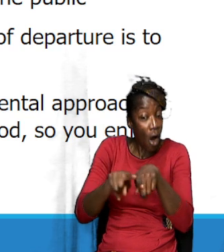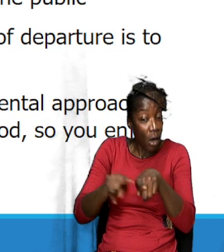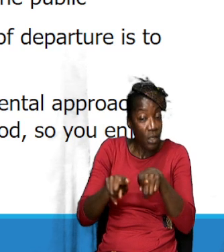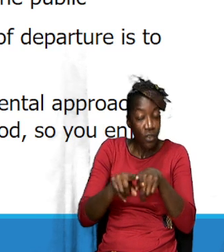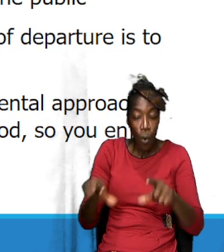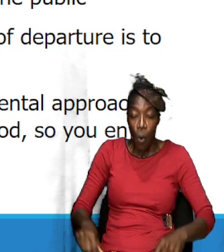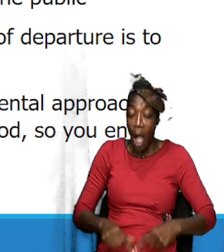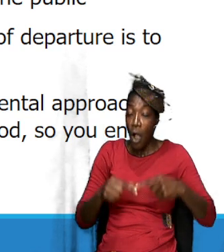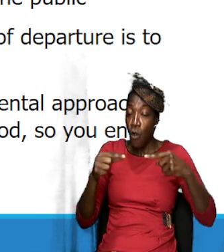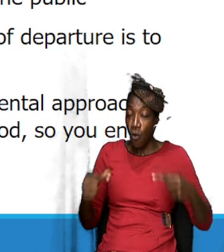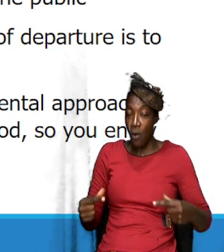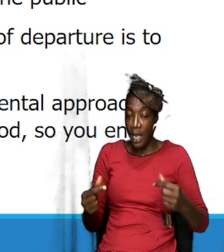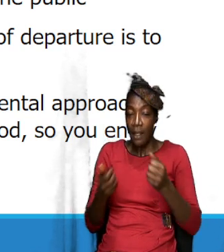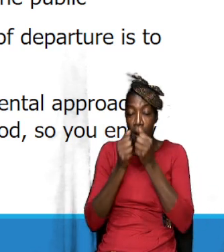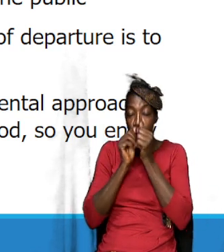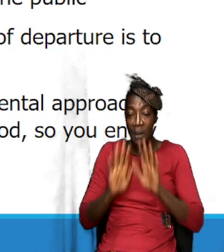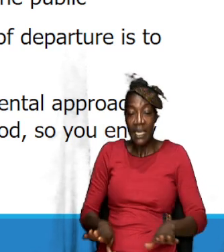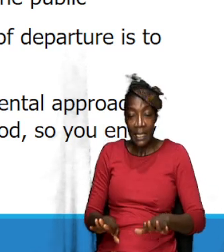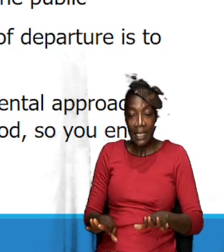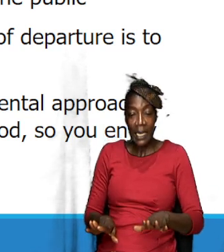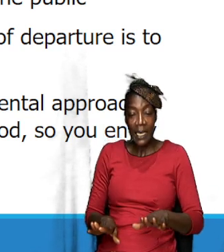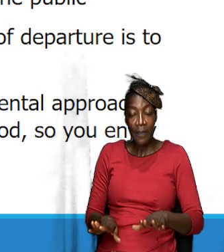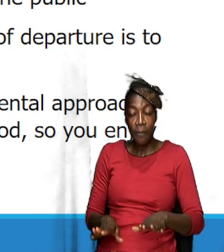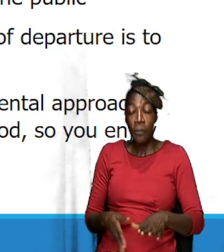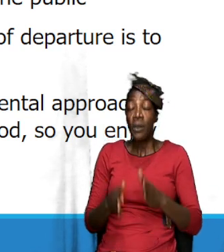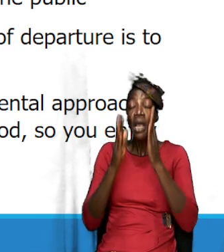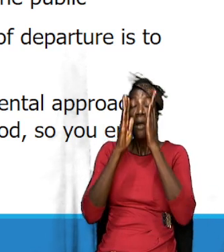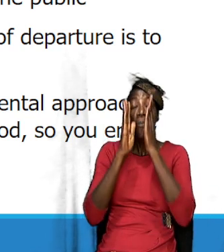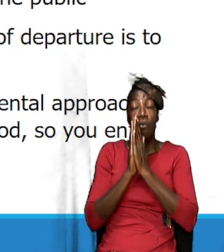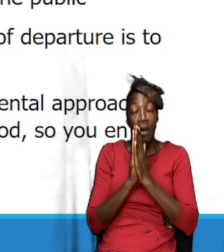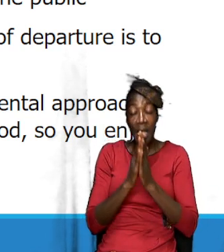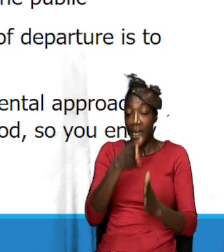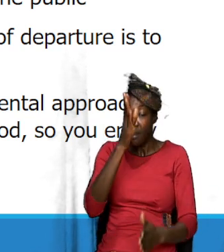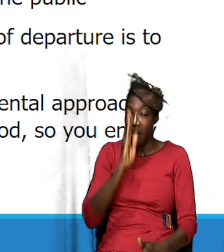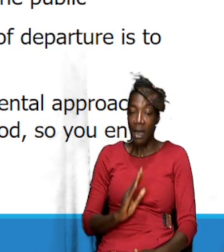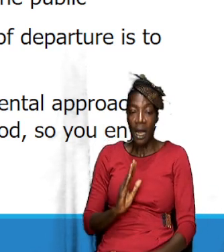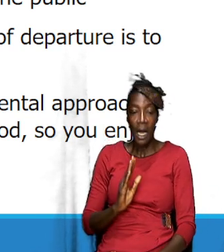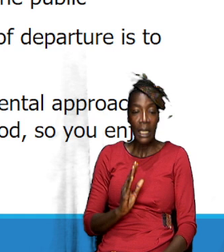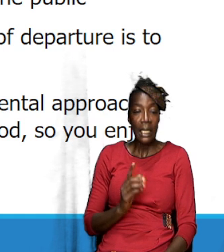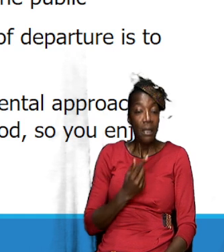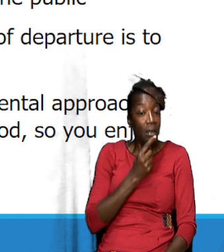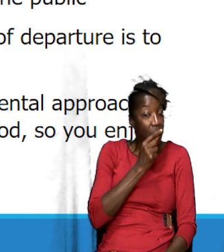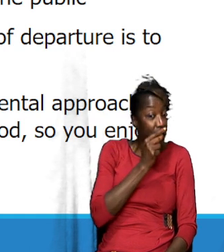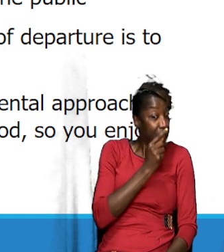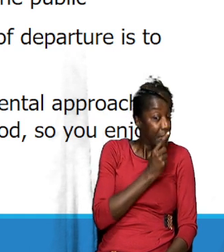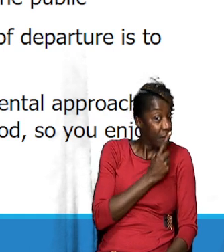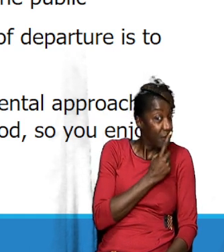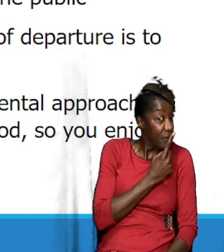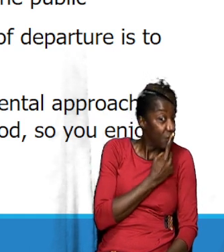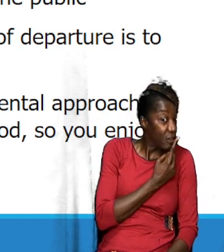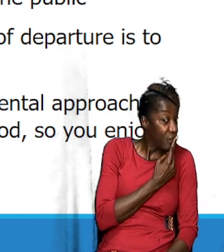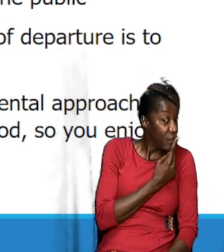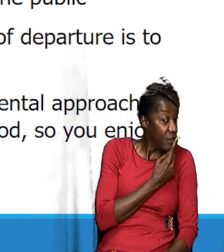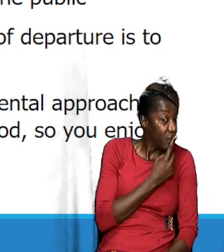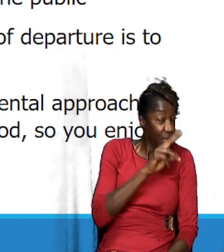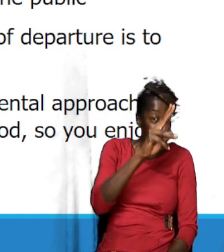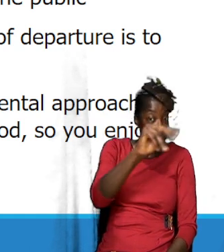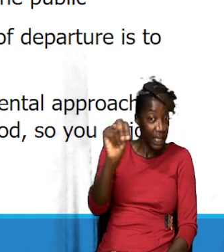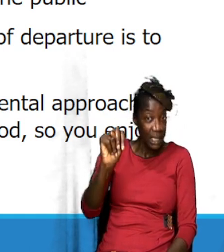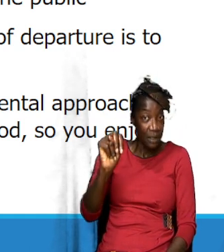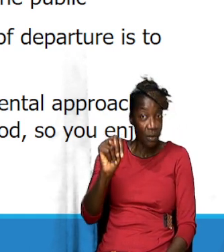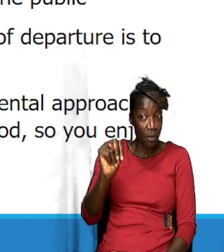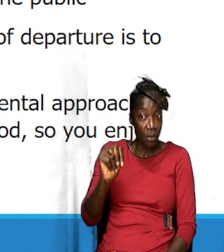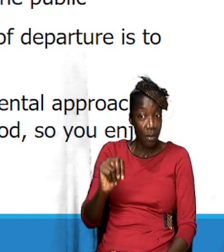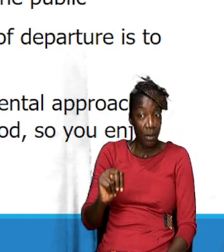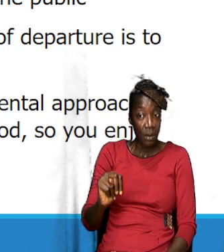blessing in praying to God in secret. And you need to, in order to get that blessing,